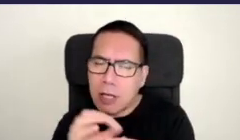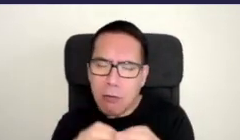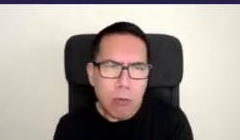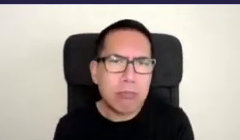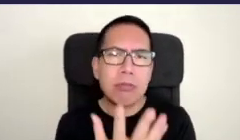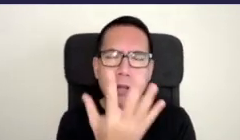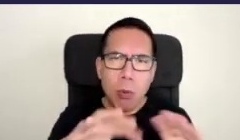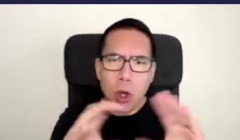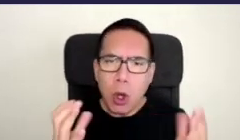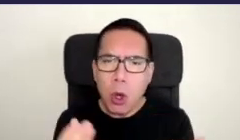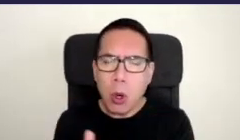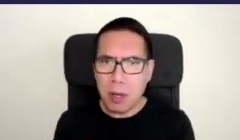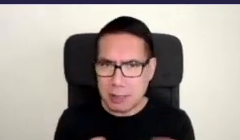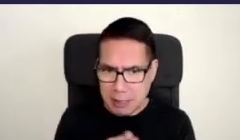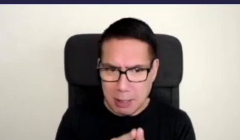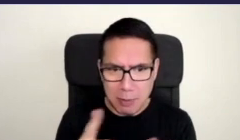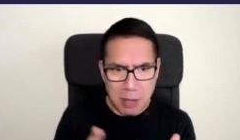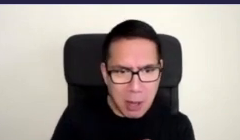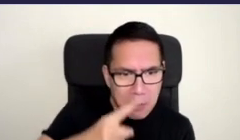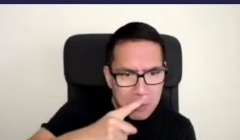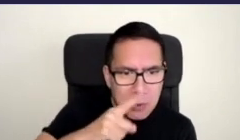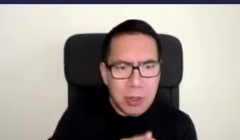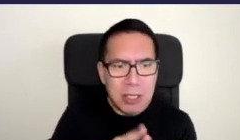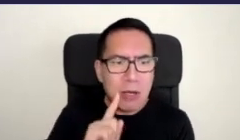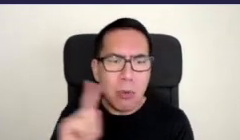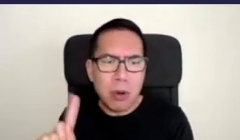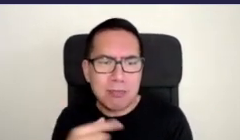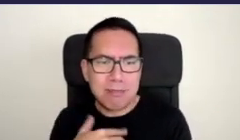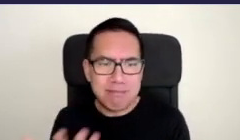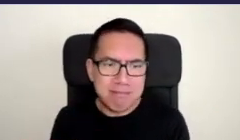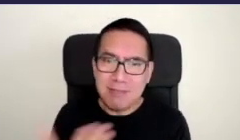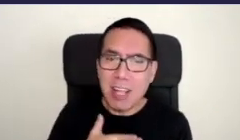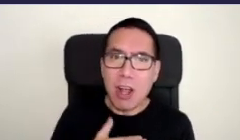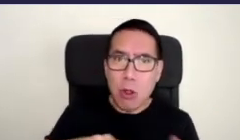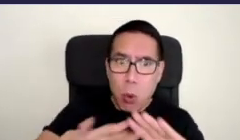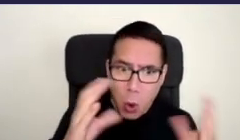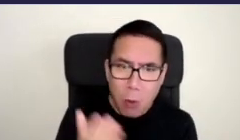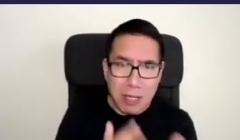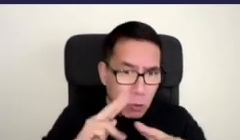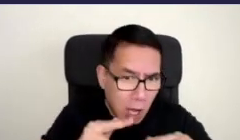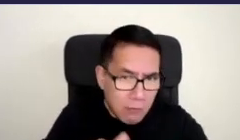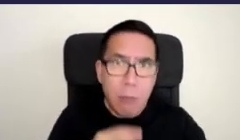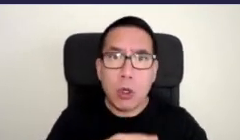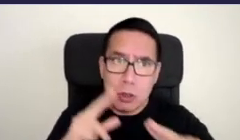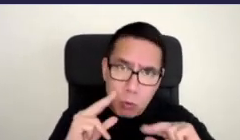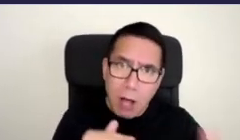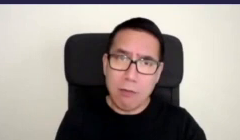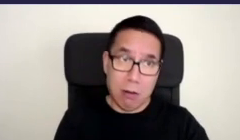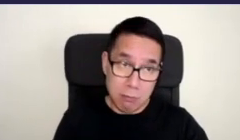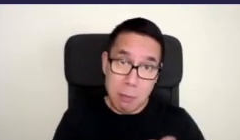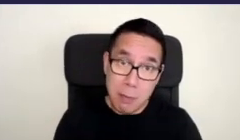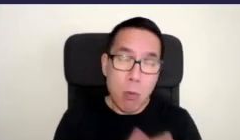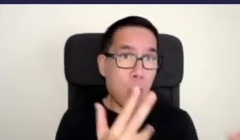we work to heal the earth the earth heals us and then the United Nations declared that this